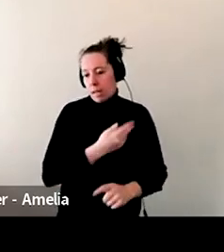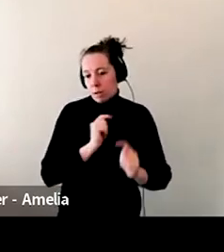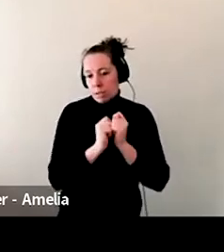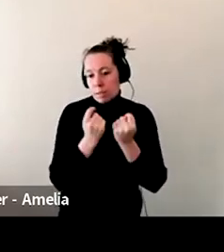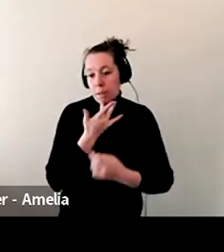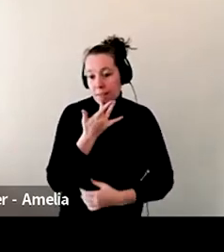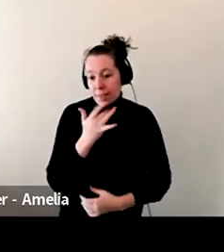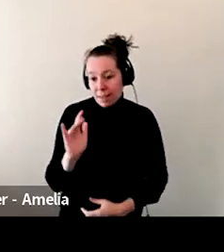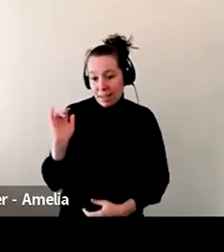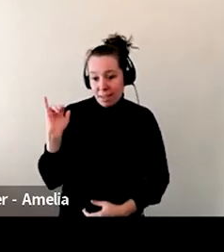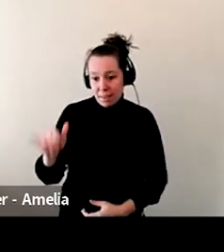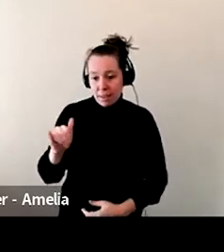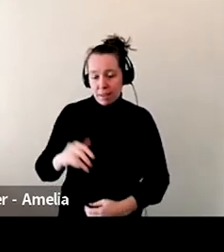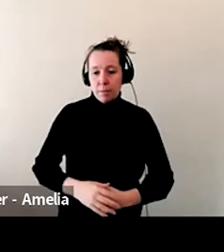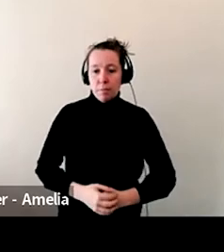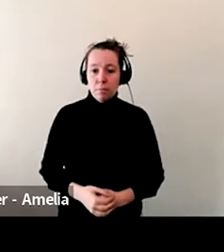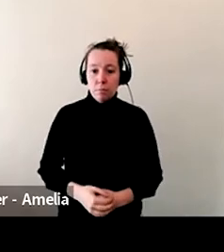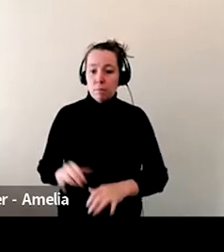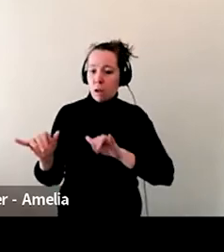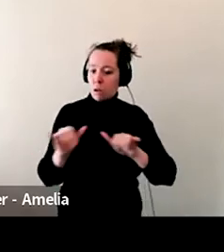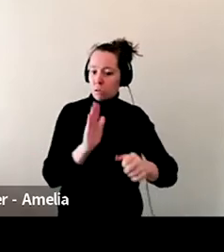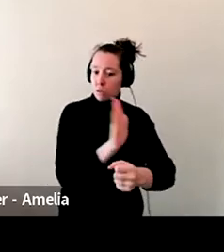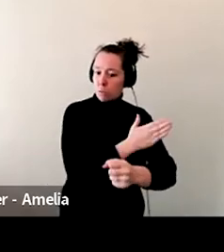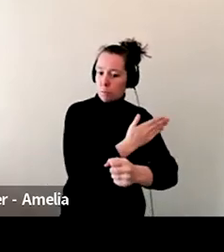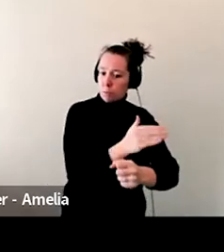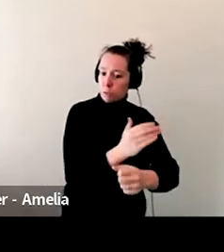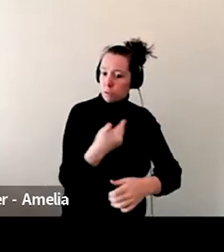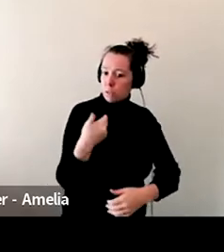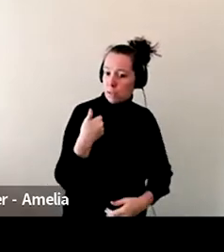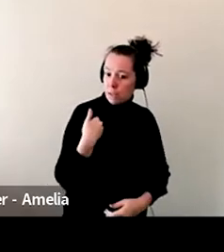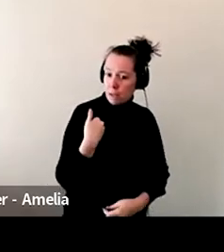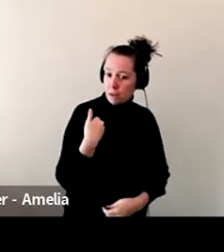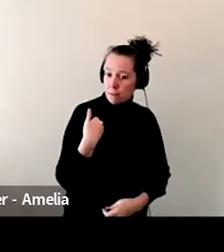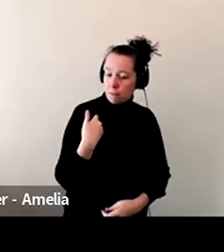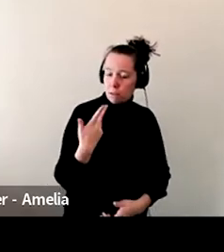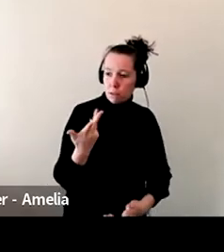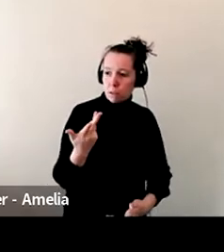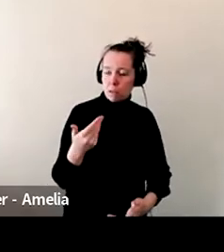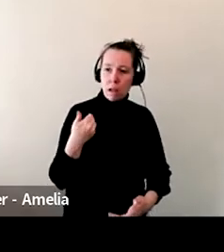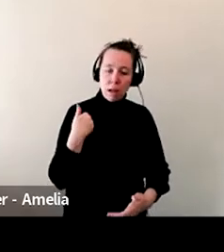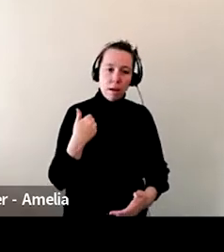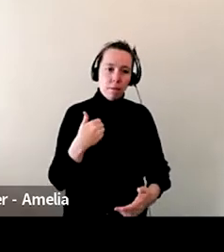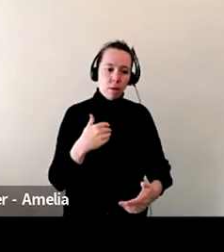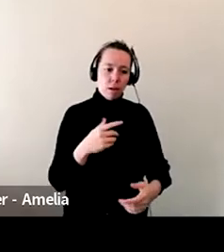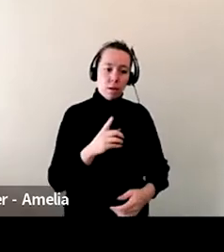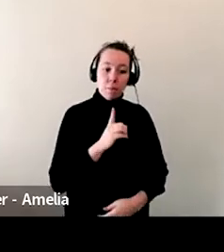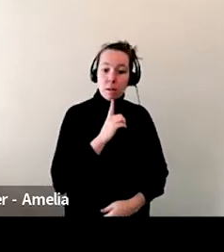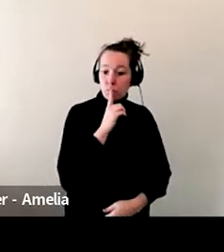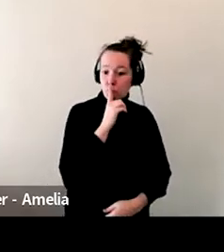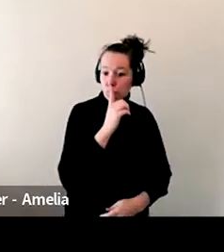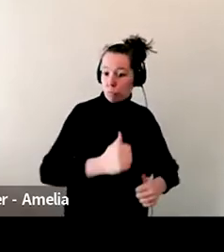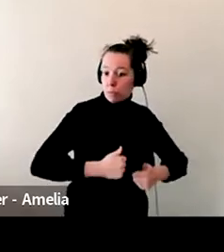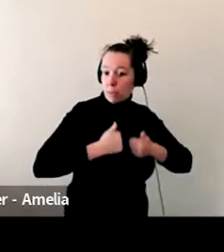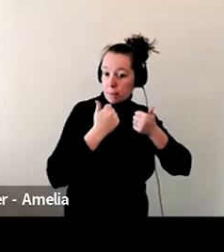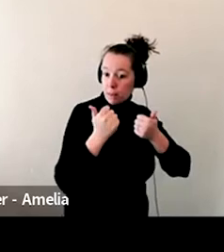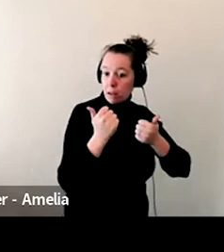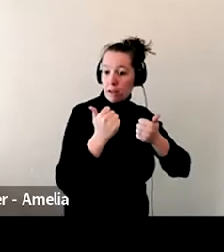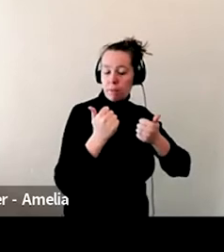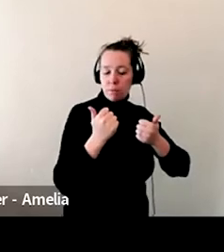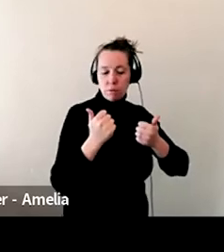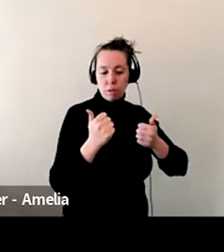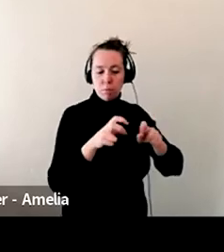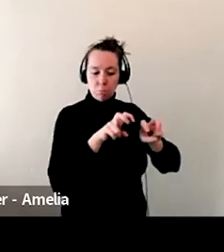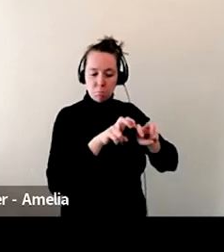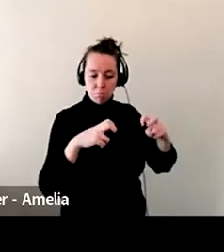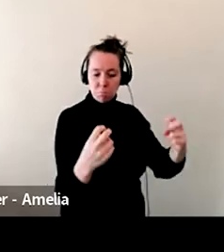being music, we offer, we do live music, um, performances every couple of weeks. So, um, that was also, you know,